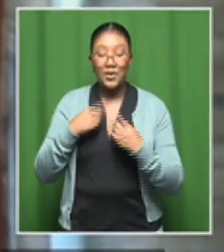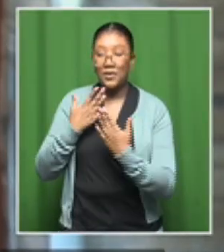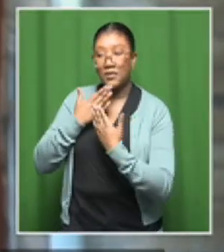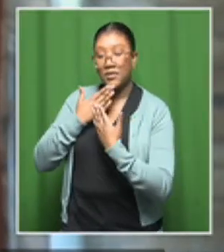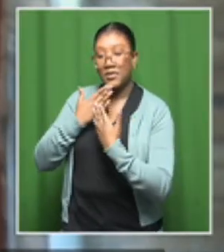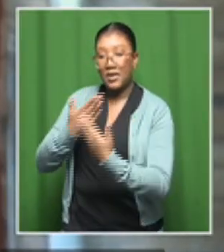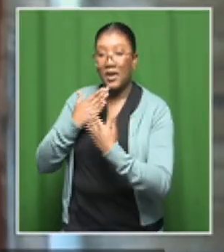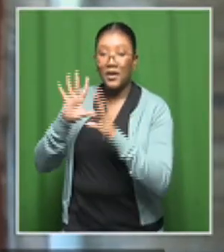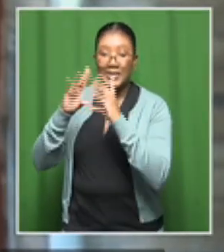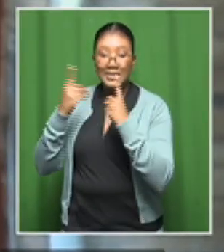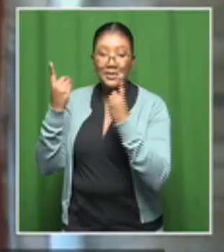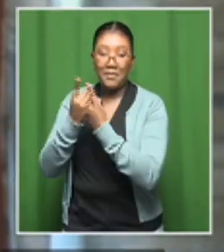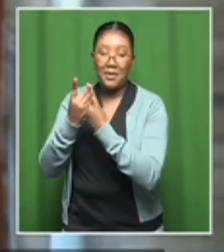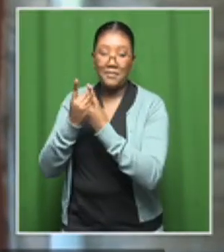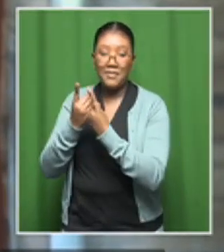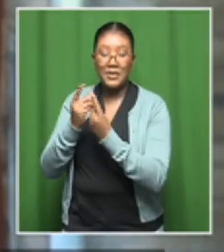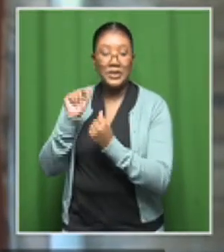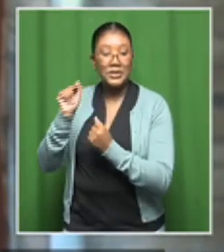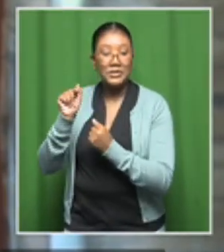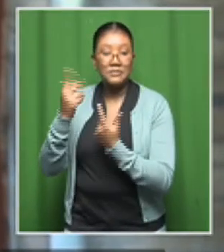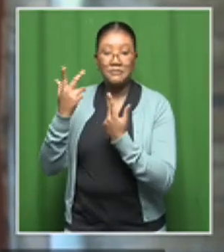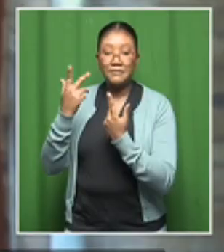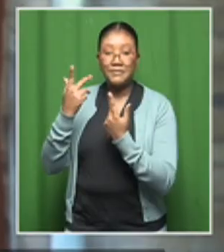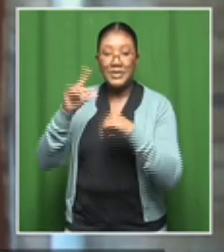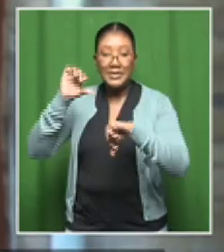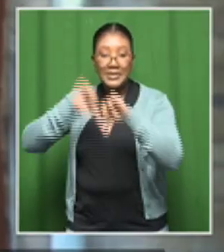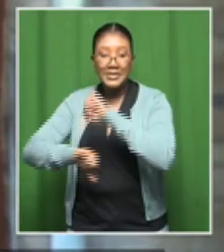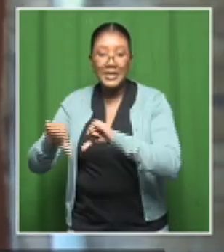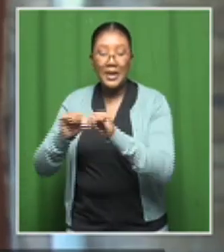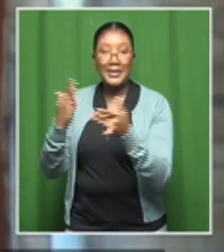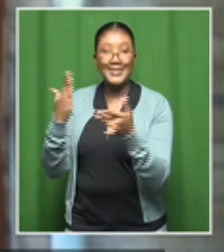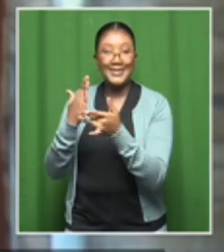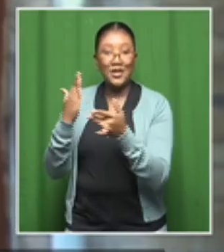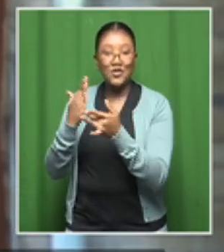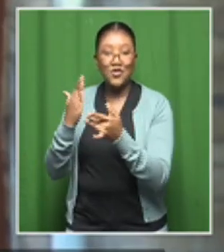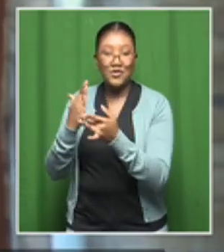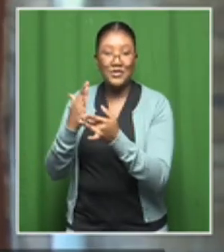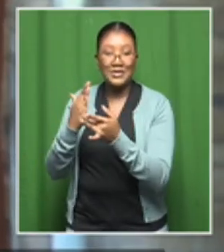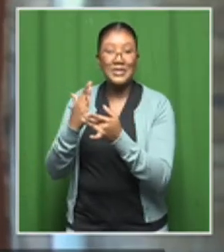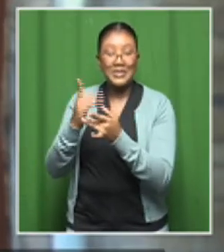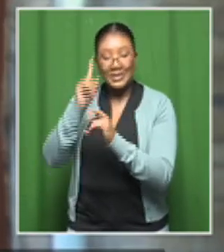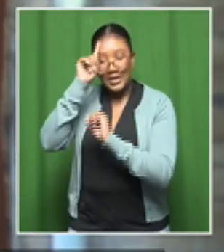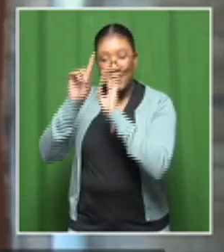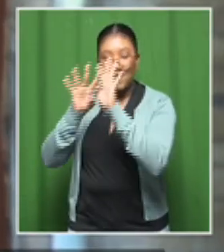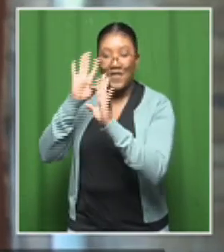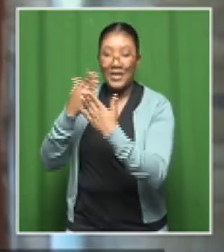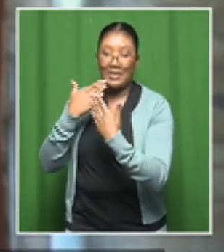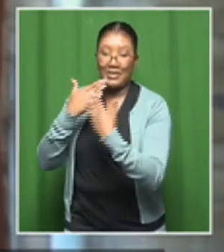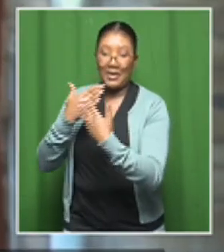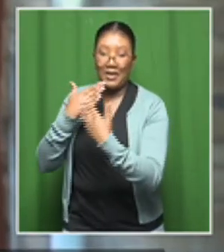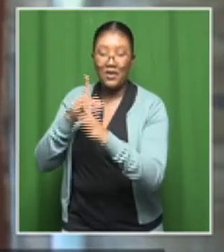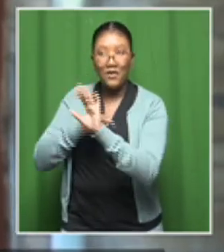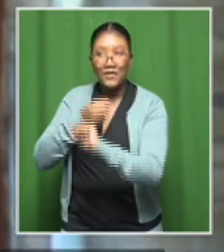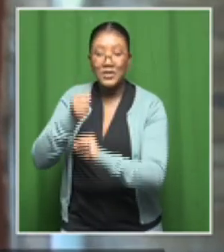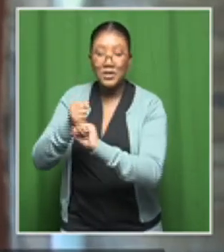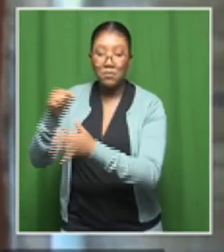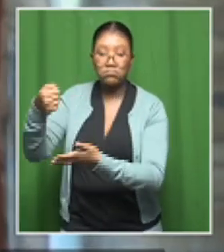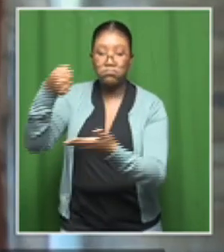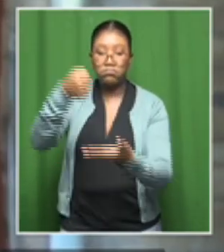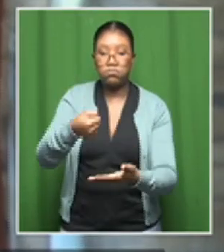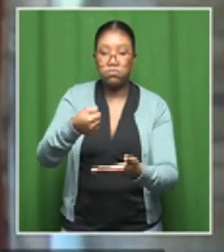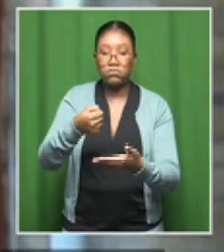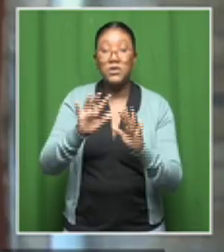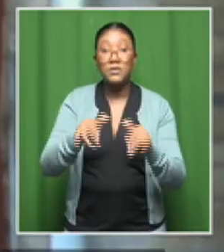you. This is such a feat. We are just highly appreciative. I am Professor